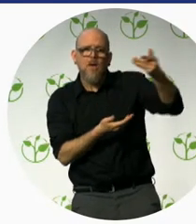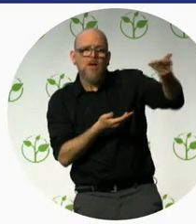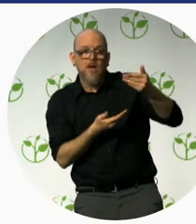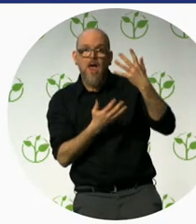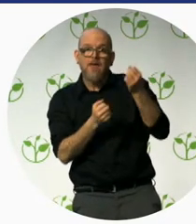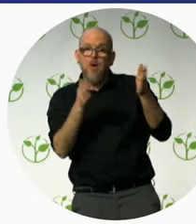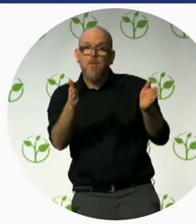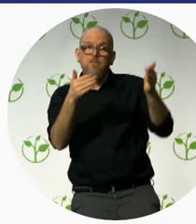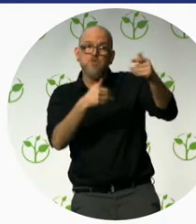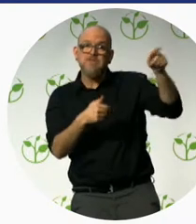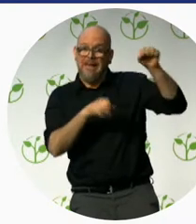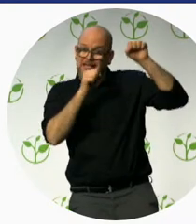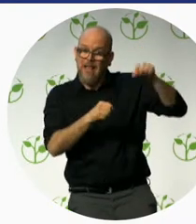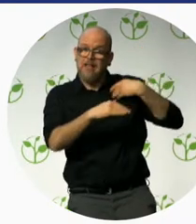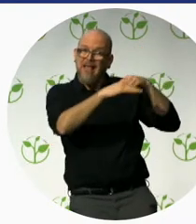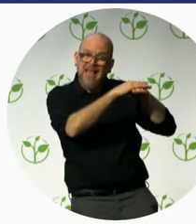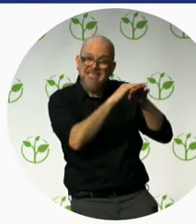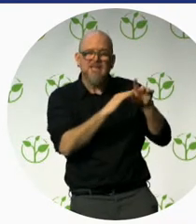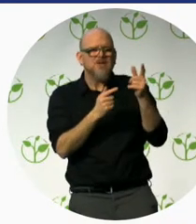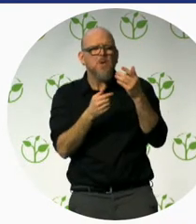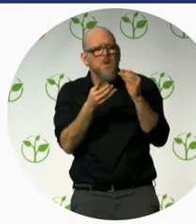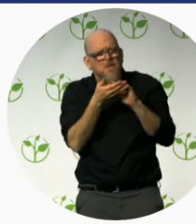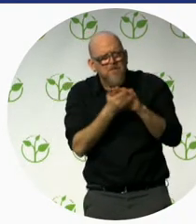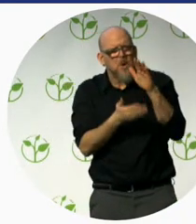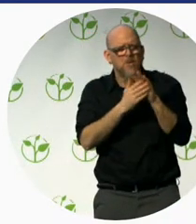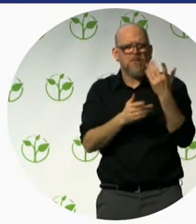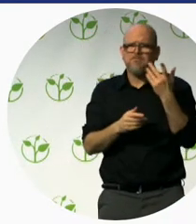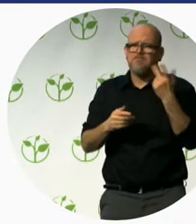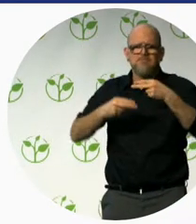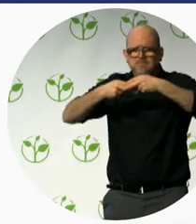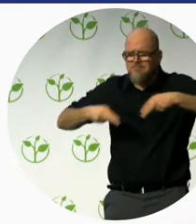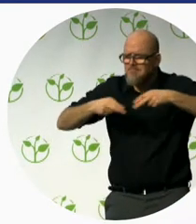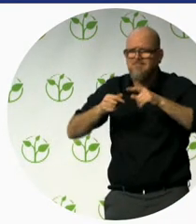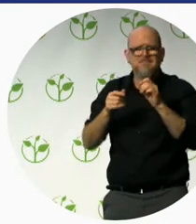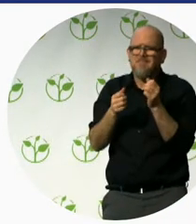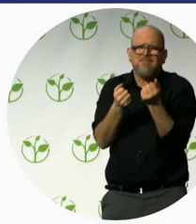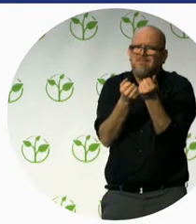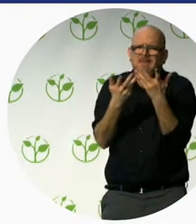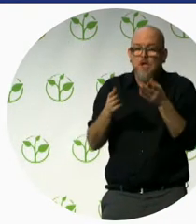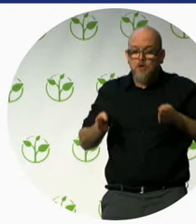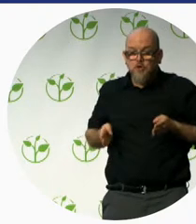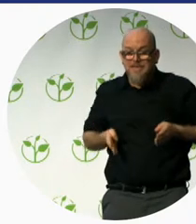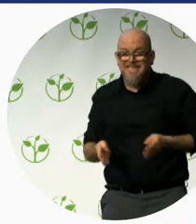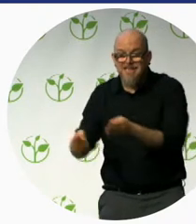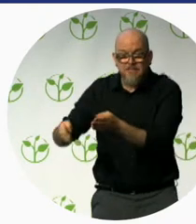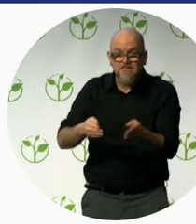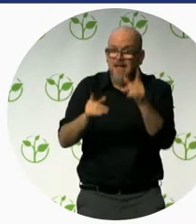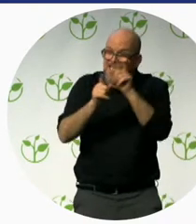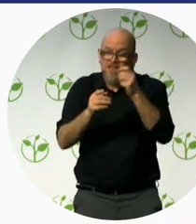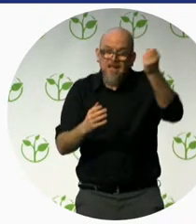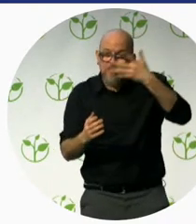the localizations, directors of the street, from the contents of the